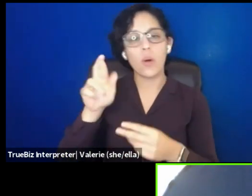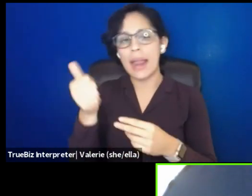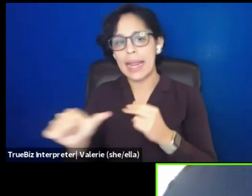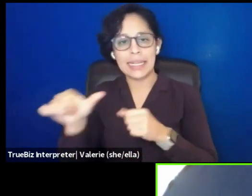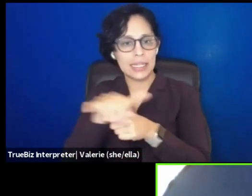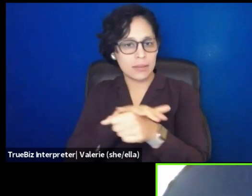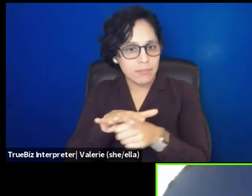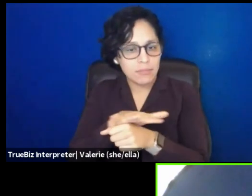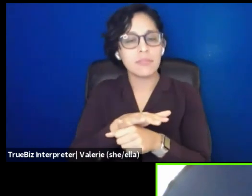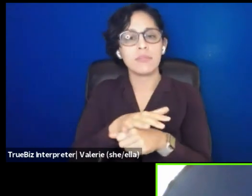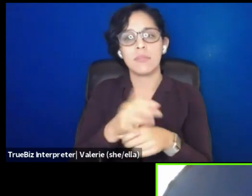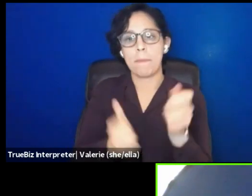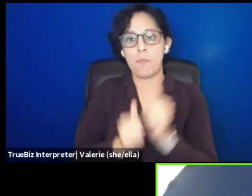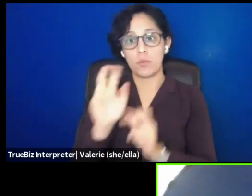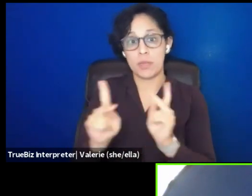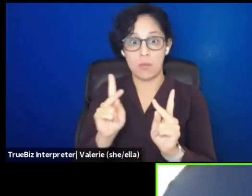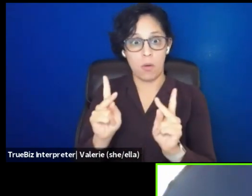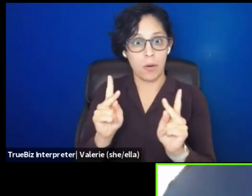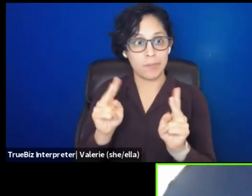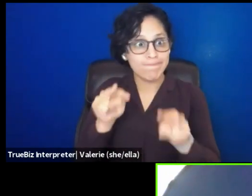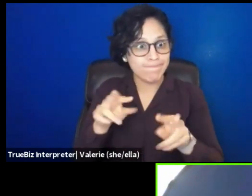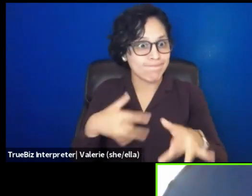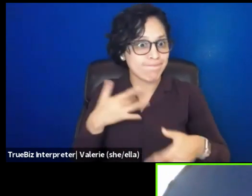of the funds that people were most excited about?